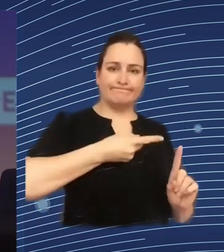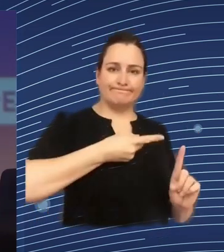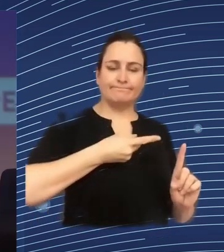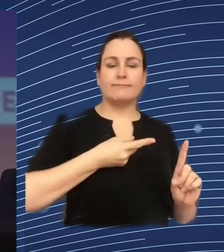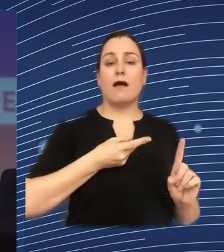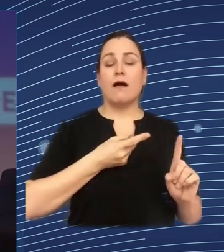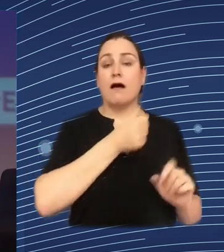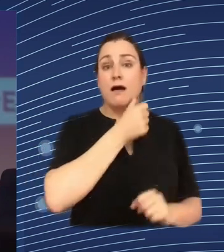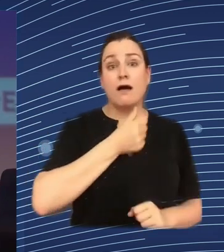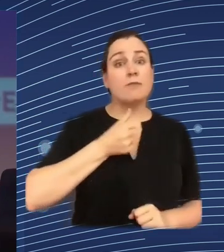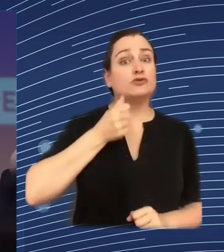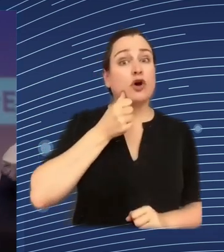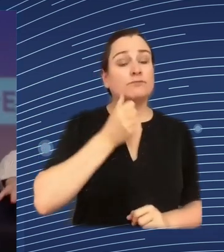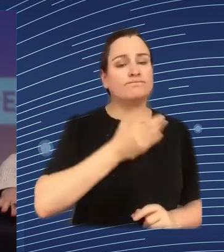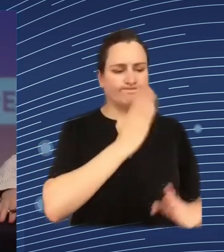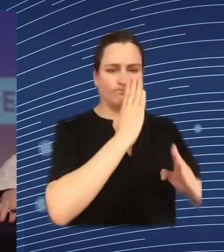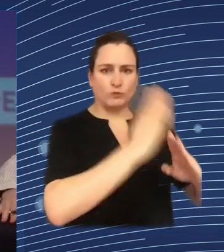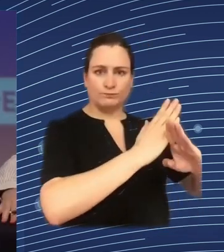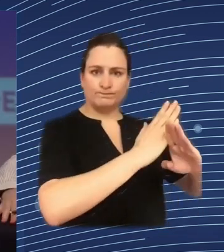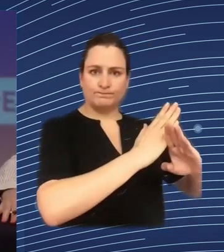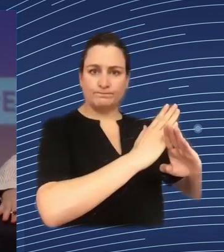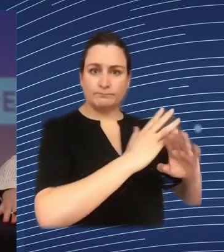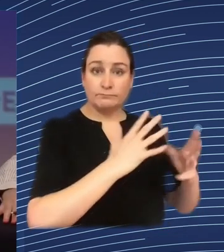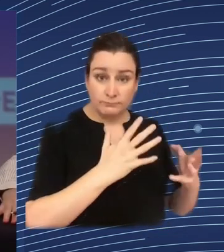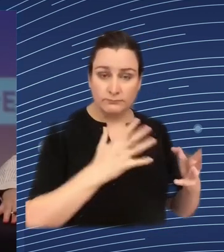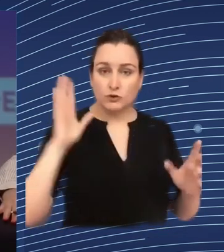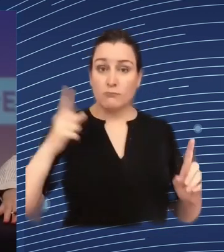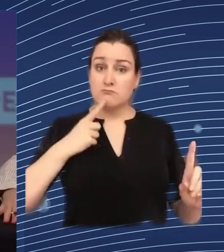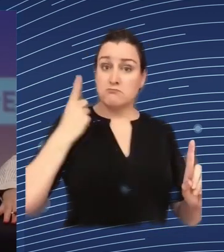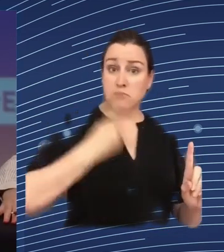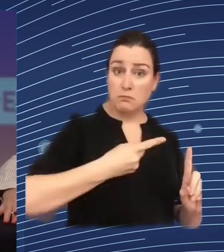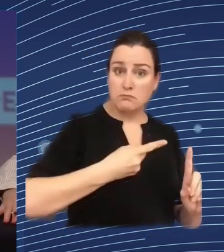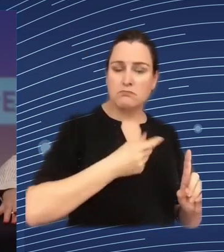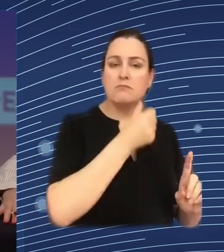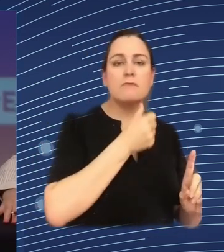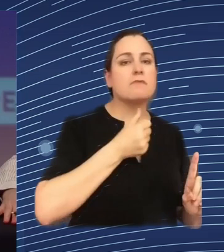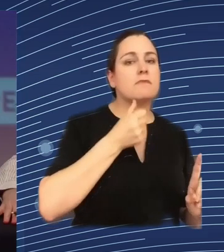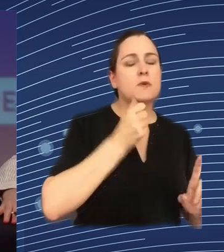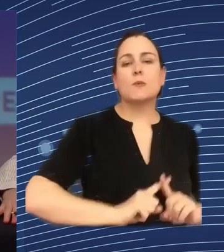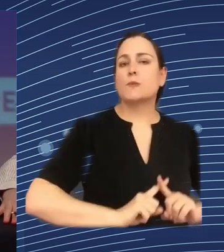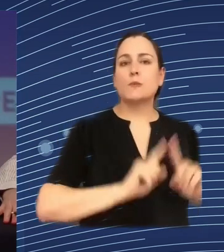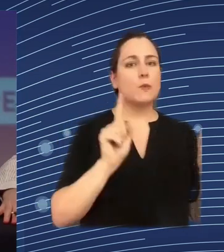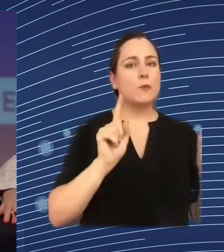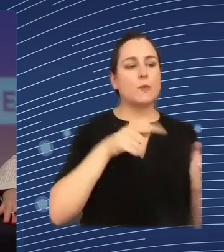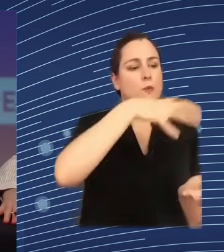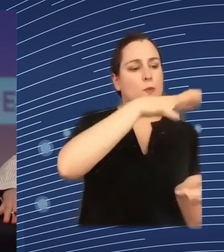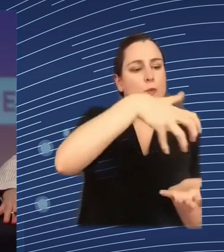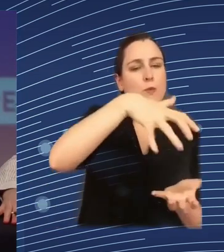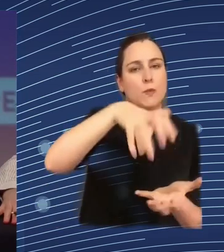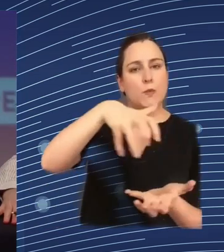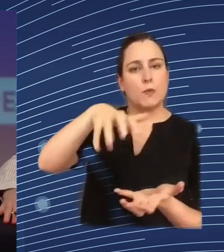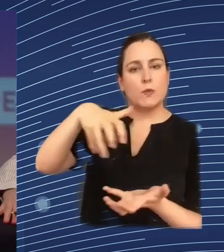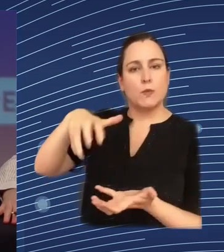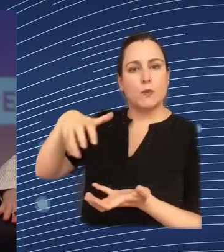in this order the authority prohibited Amazon from collecting current and minute by minute